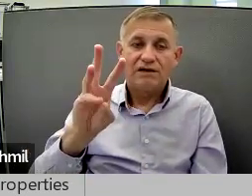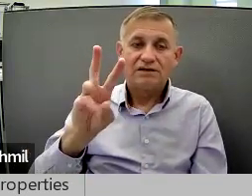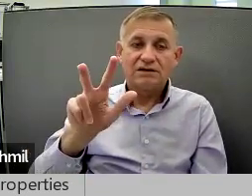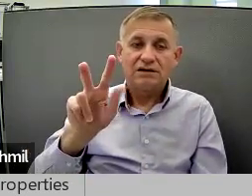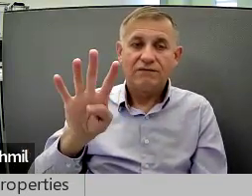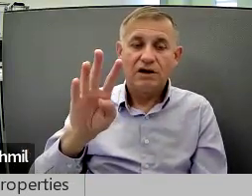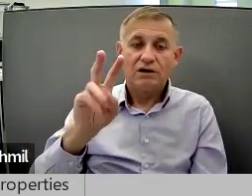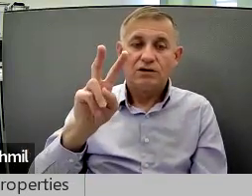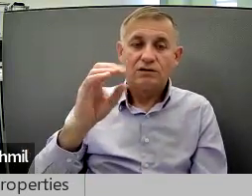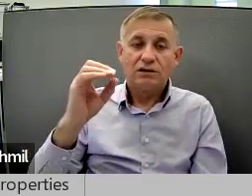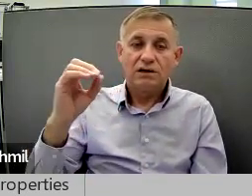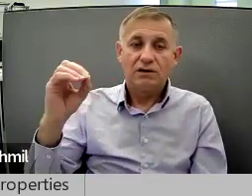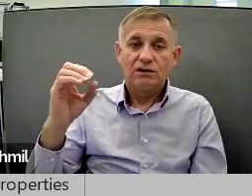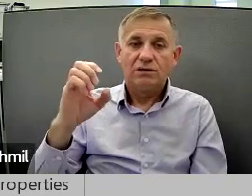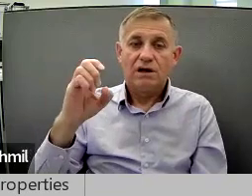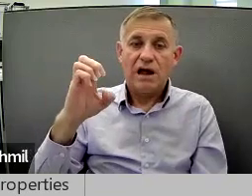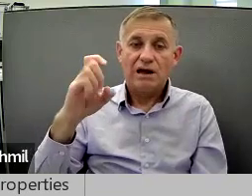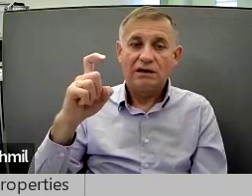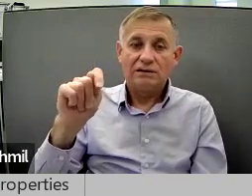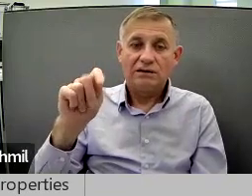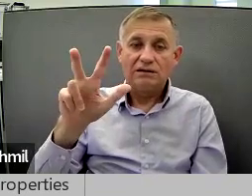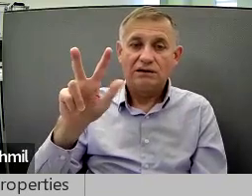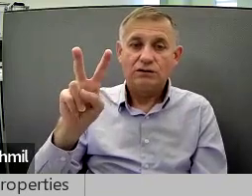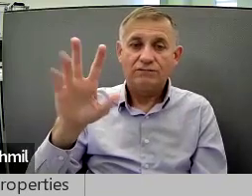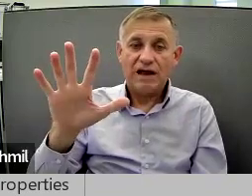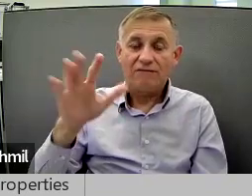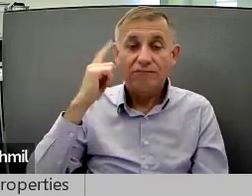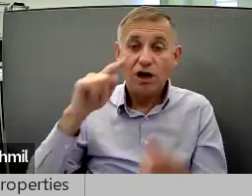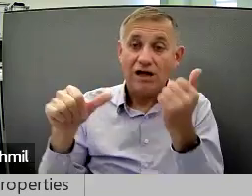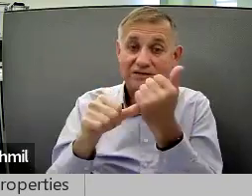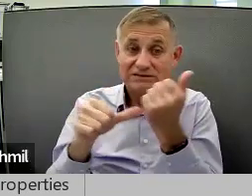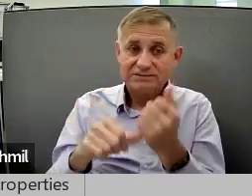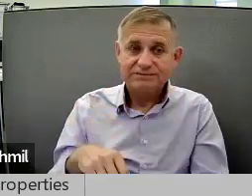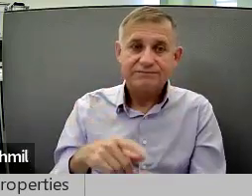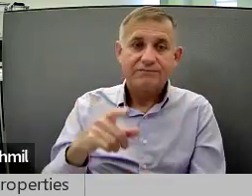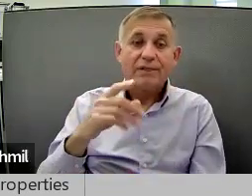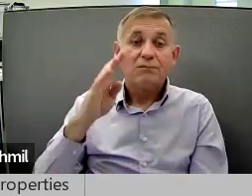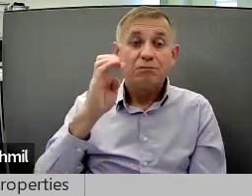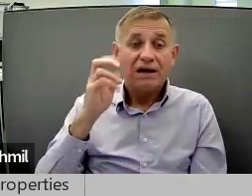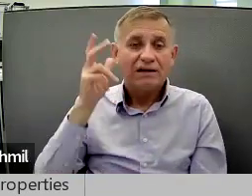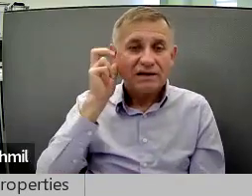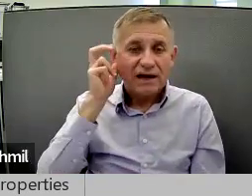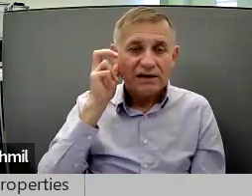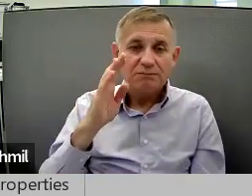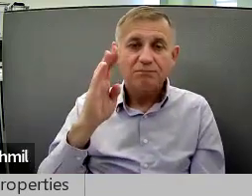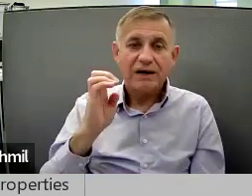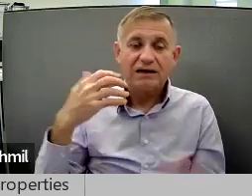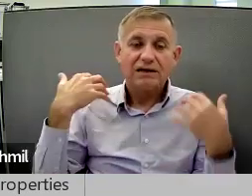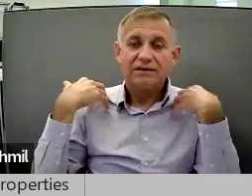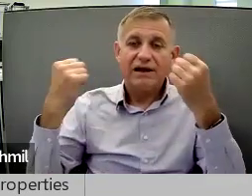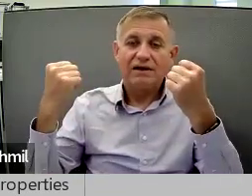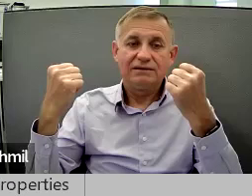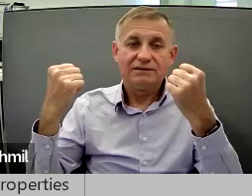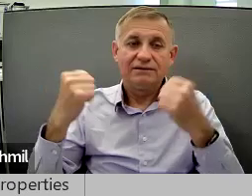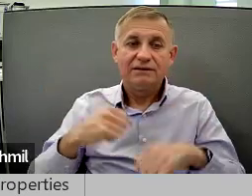215-634-2000, extension 325, for assistance. Be